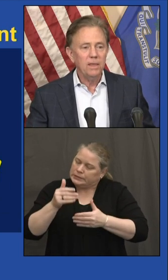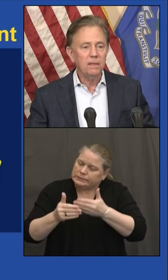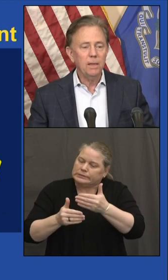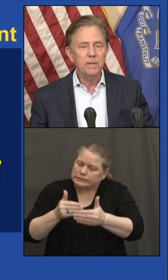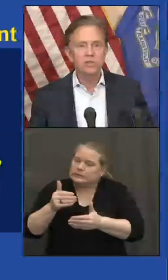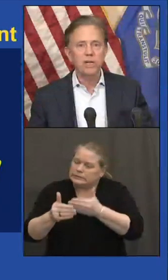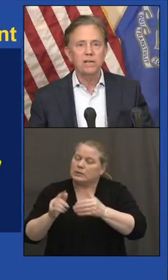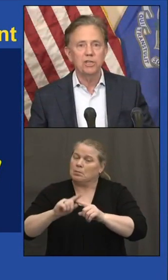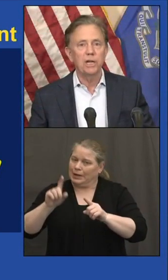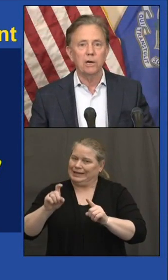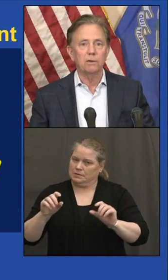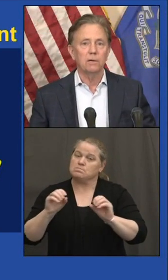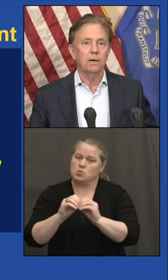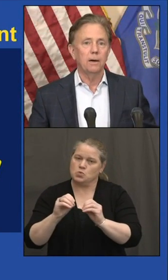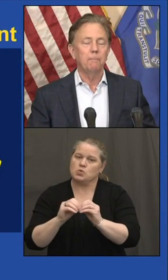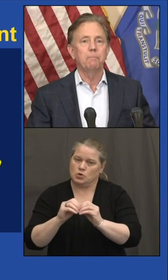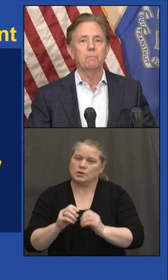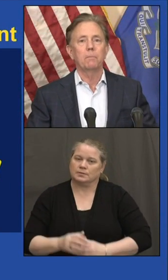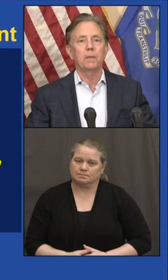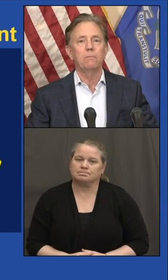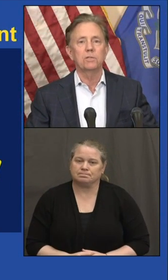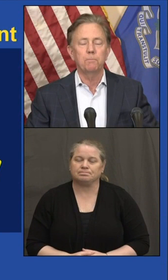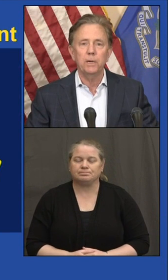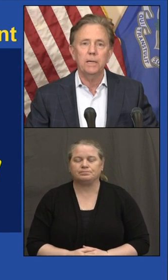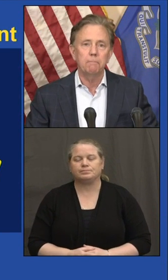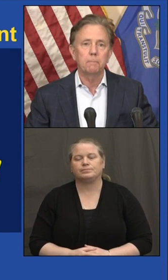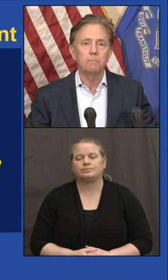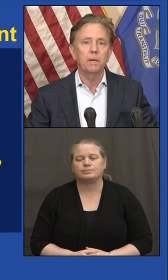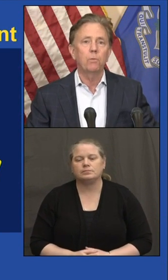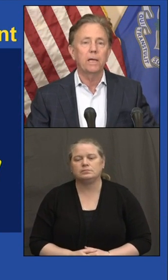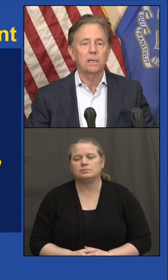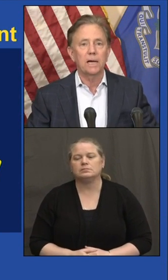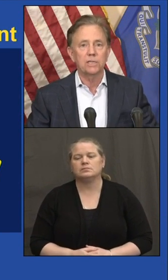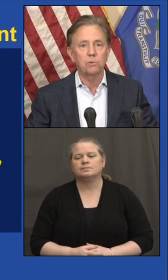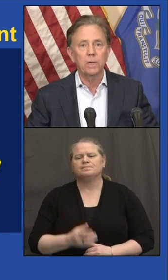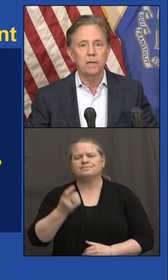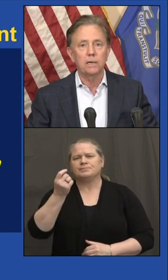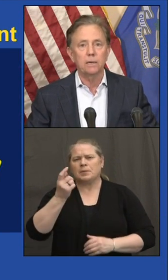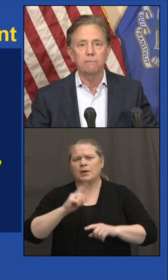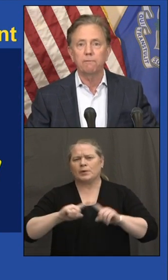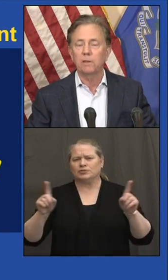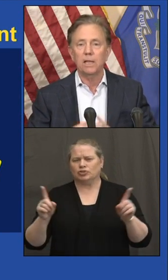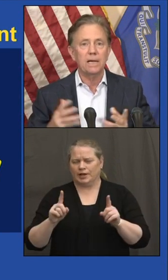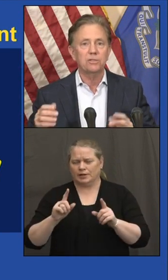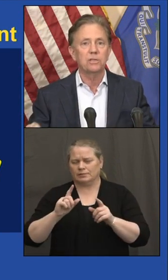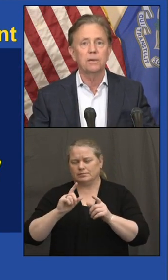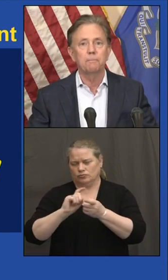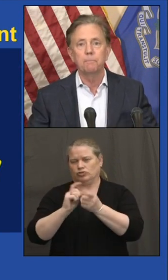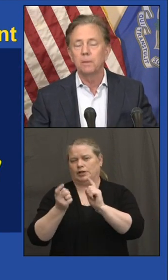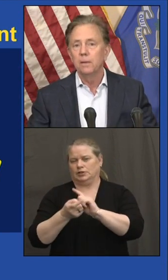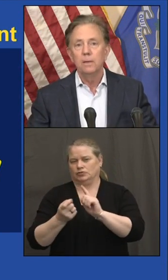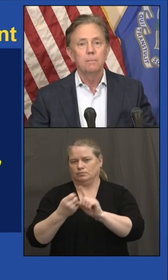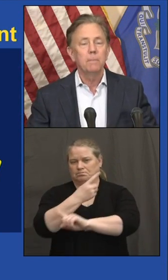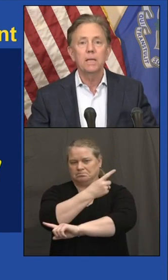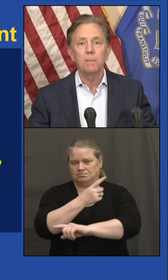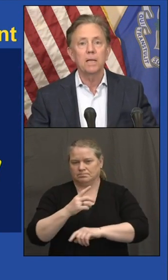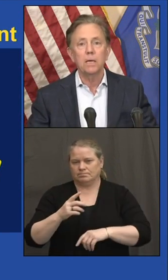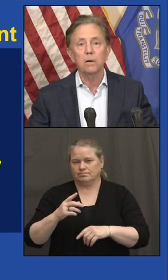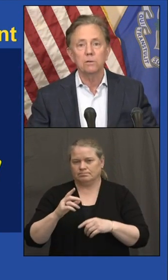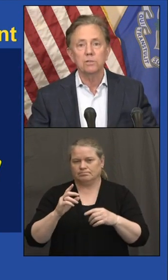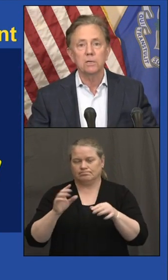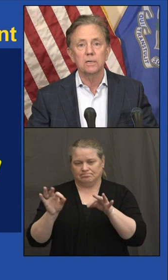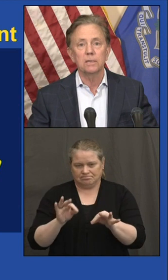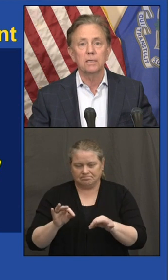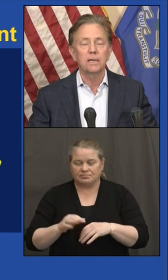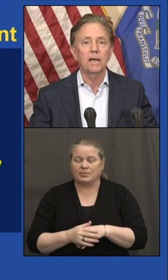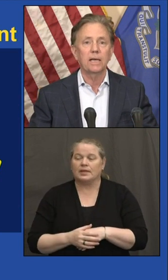I think, let me just change gear. It was a pretty big week last week. For the last many, many